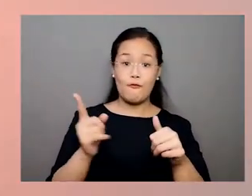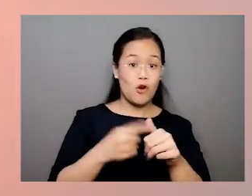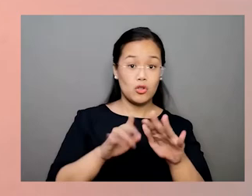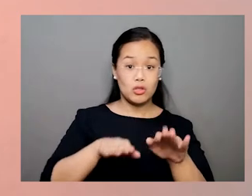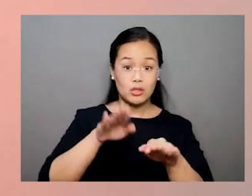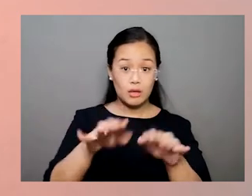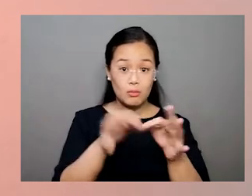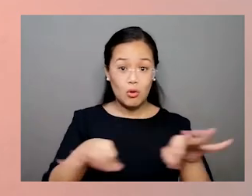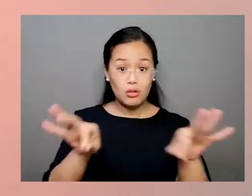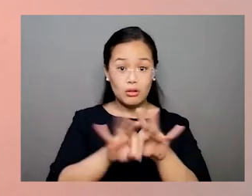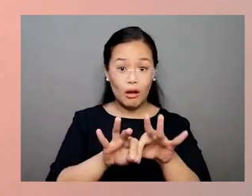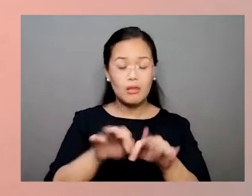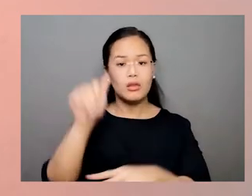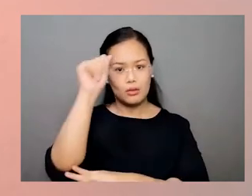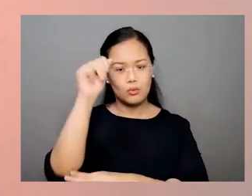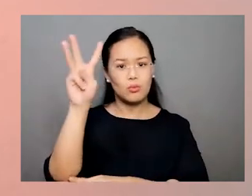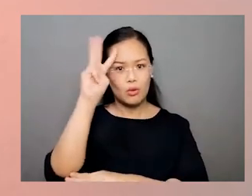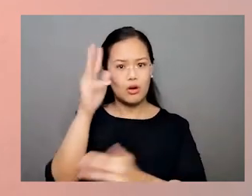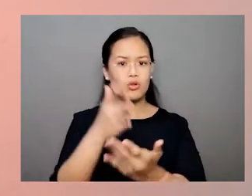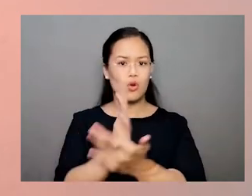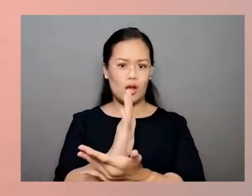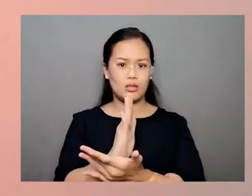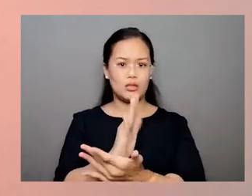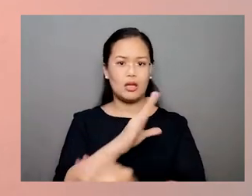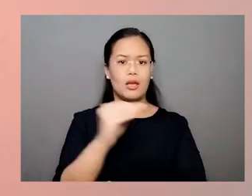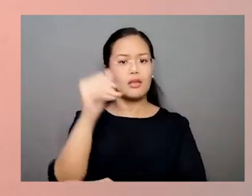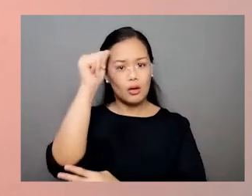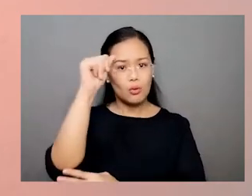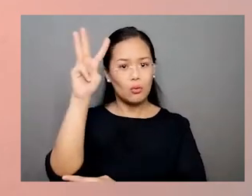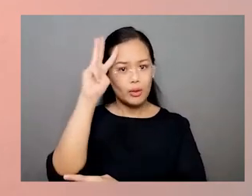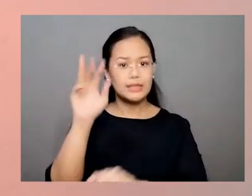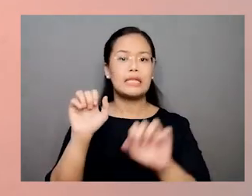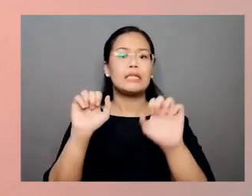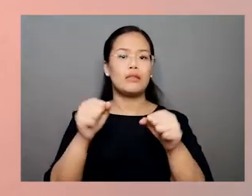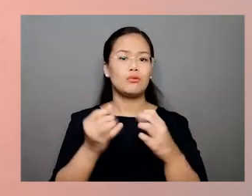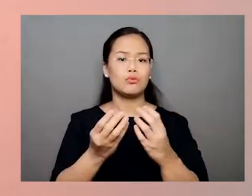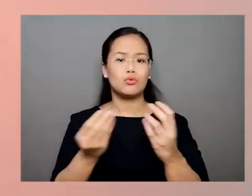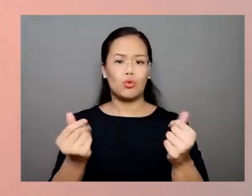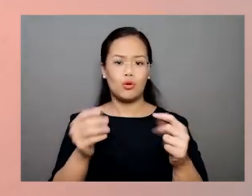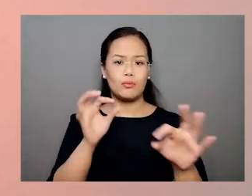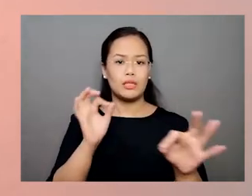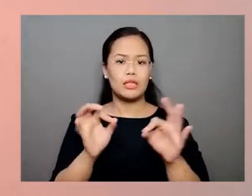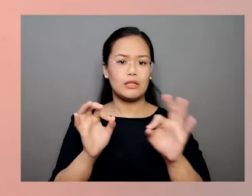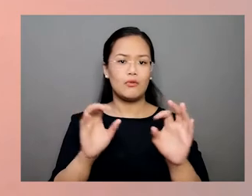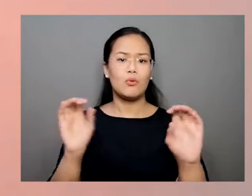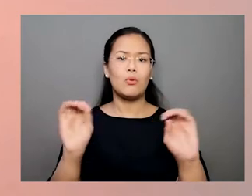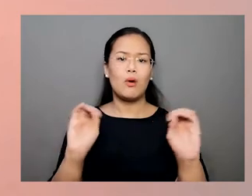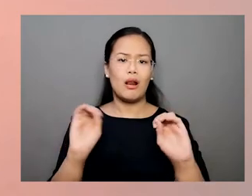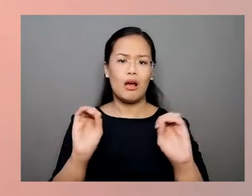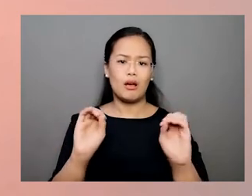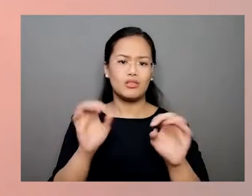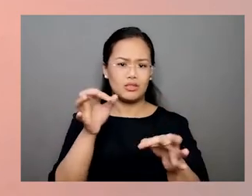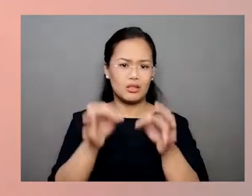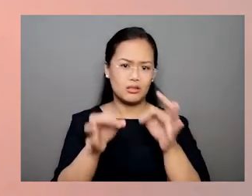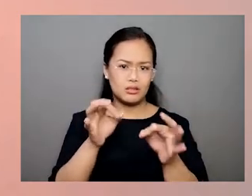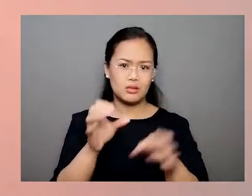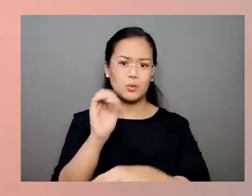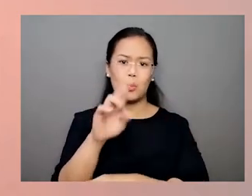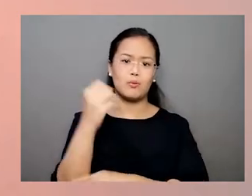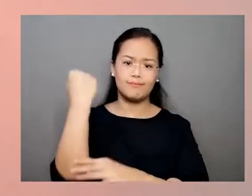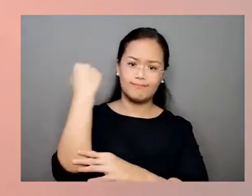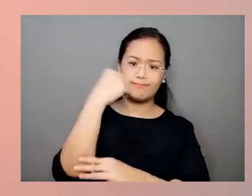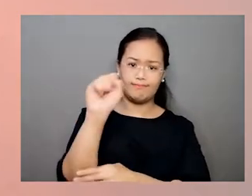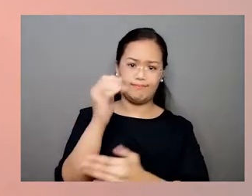injustice is awareness of your rights and awareness that you can take action if those rights are